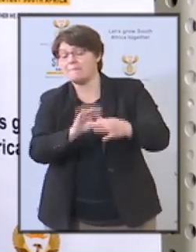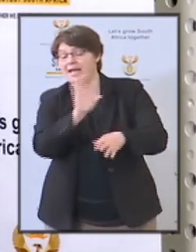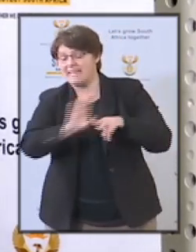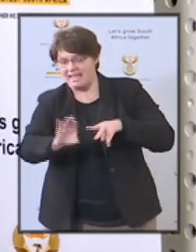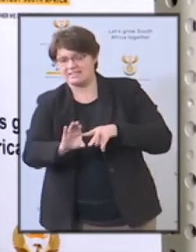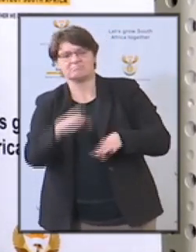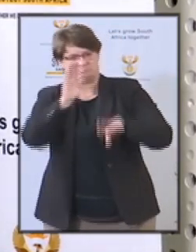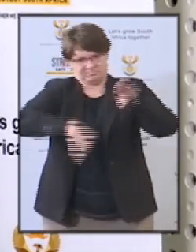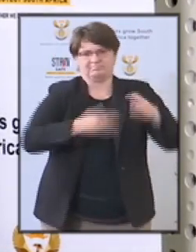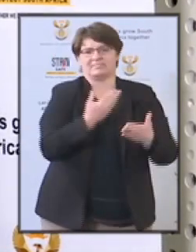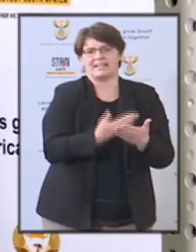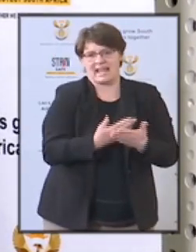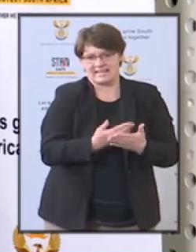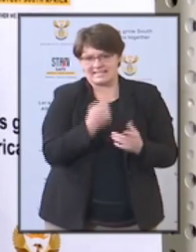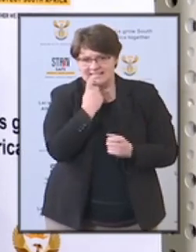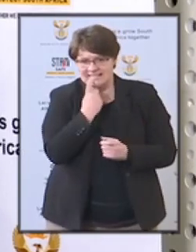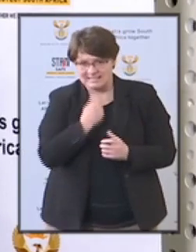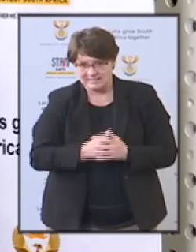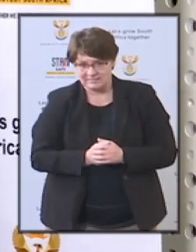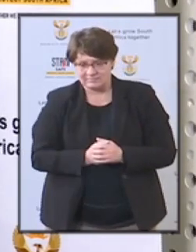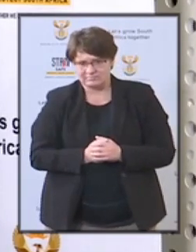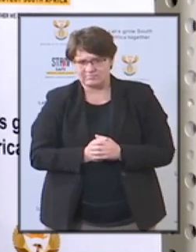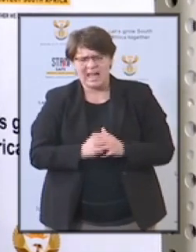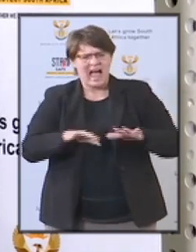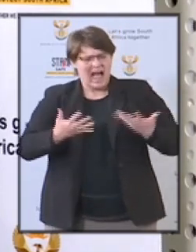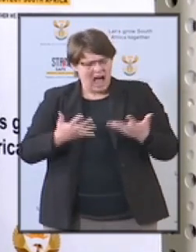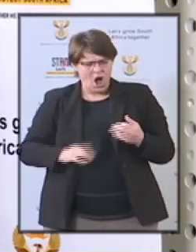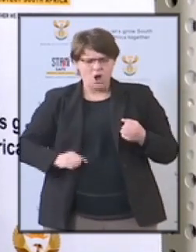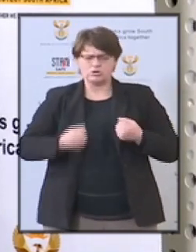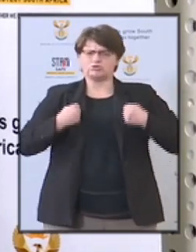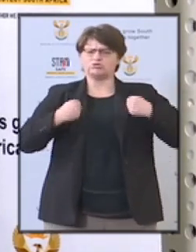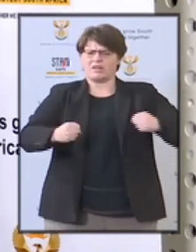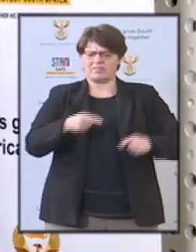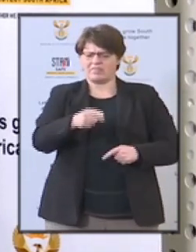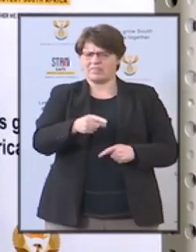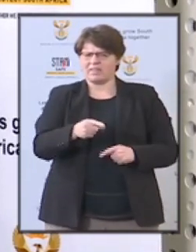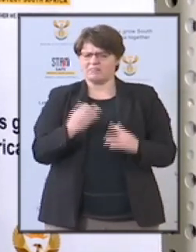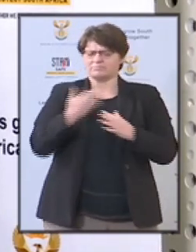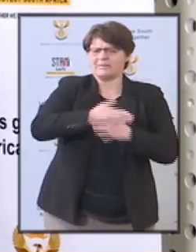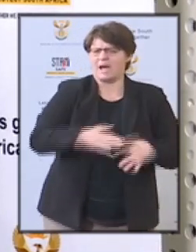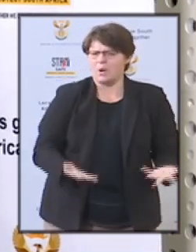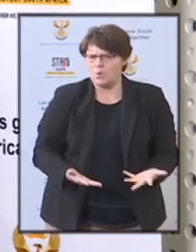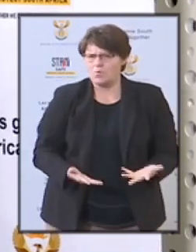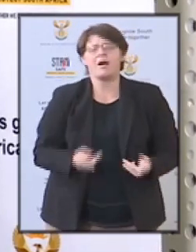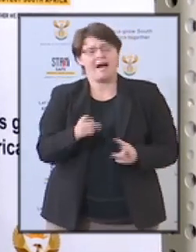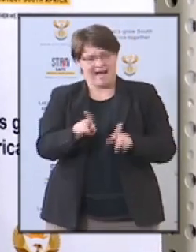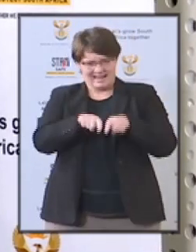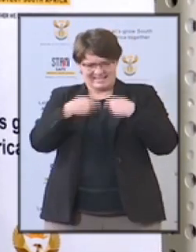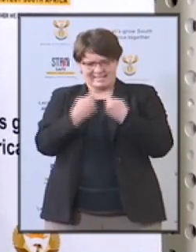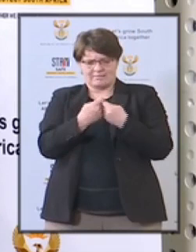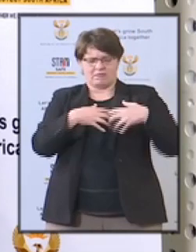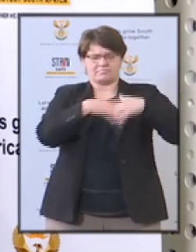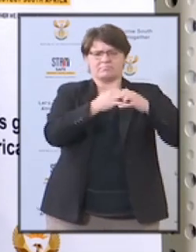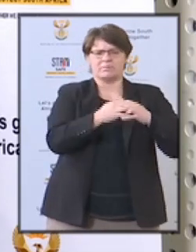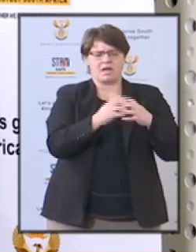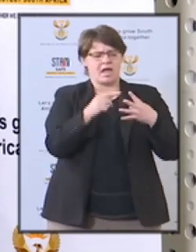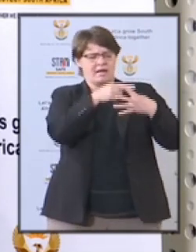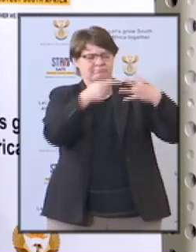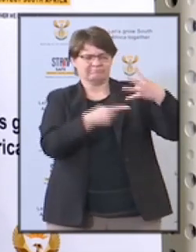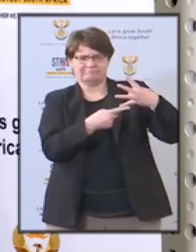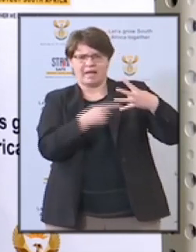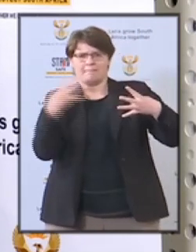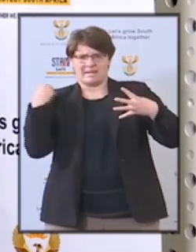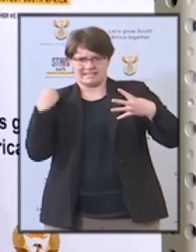As part of strengthening these interventions, Cabinet also approved the setting up of a team of four ministers to, among others,